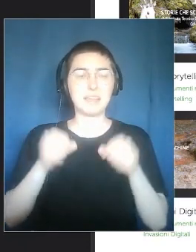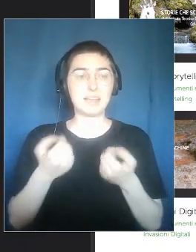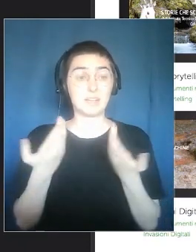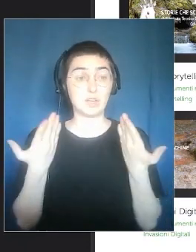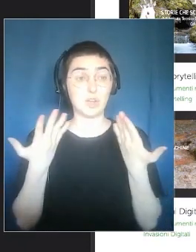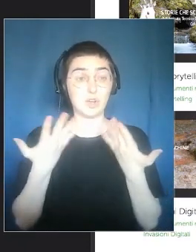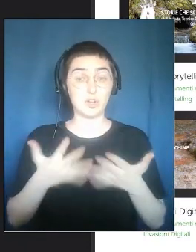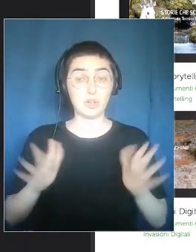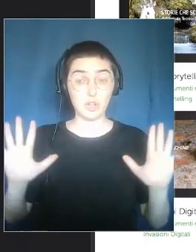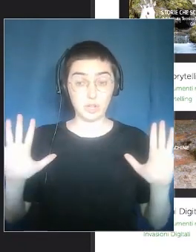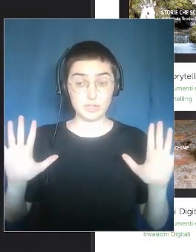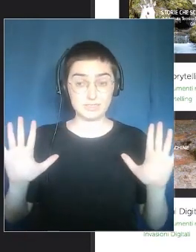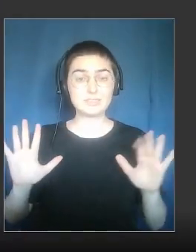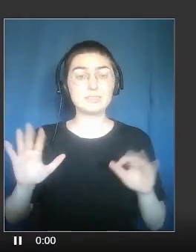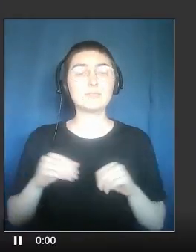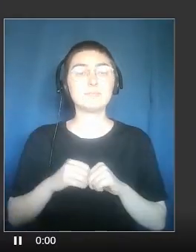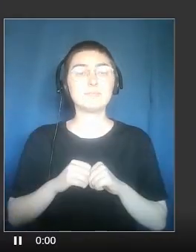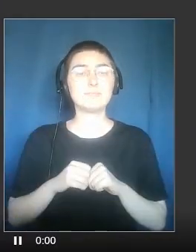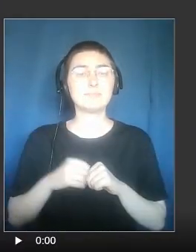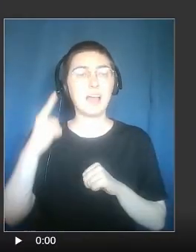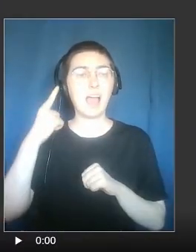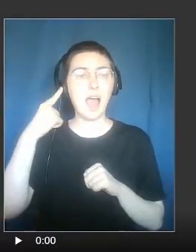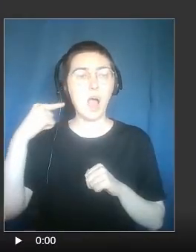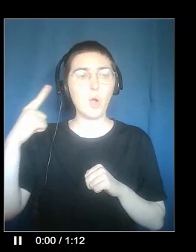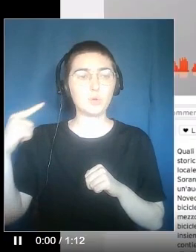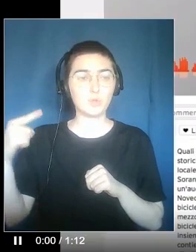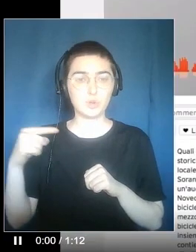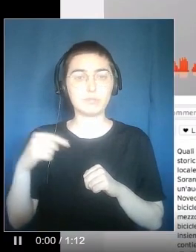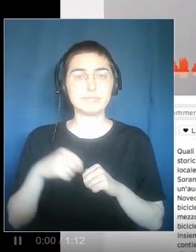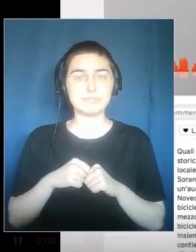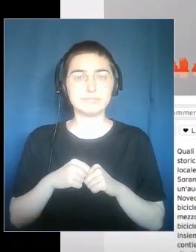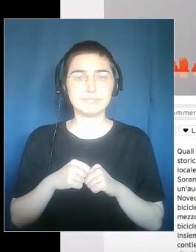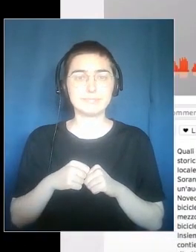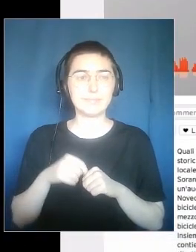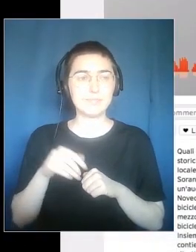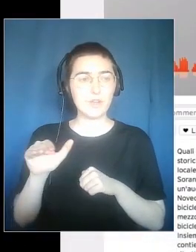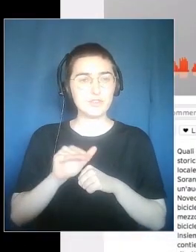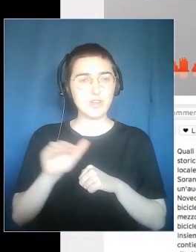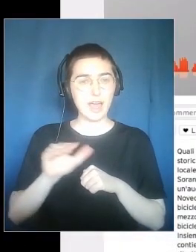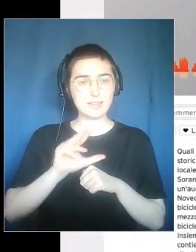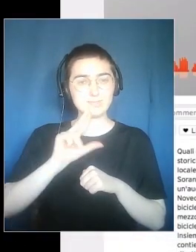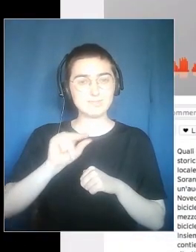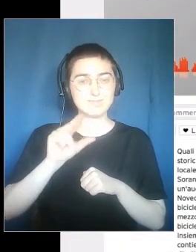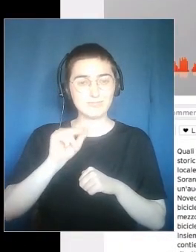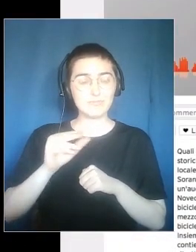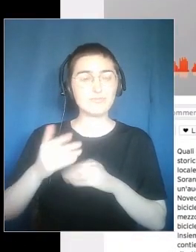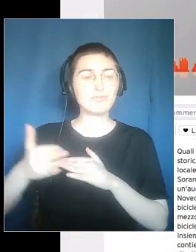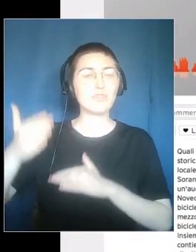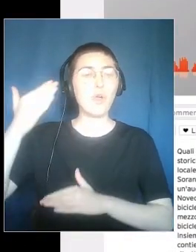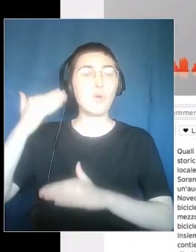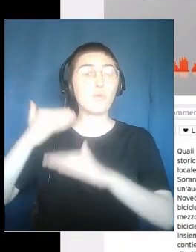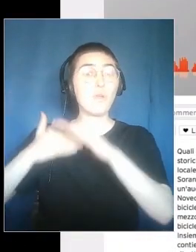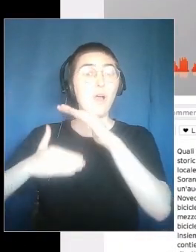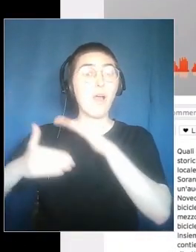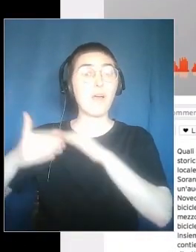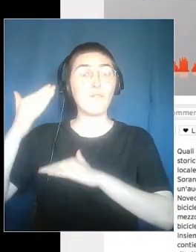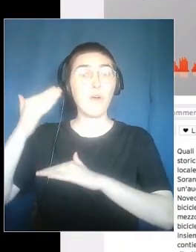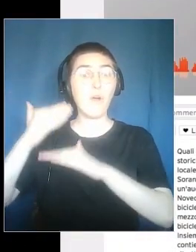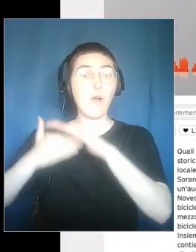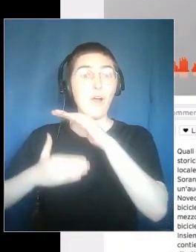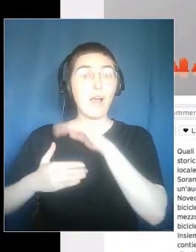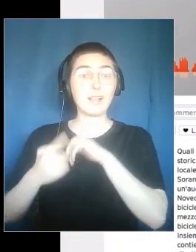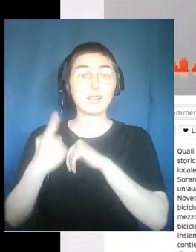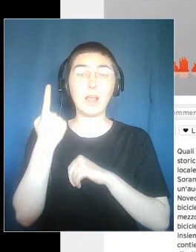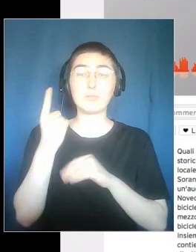conclude if Giuseppe can share the story of El